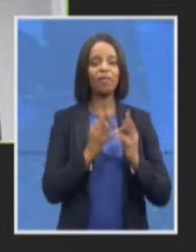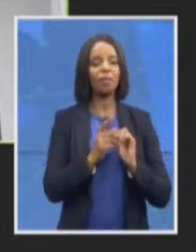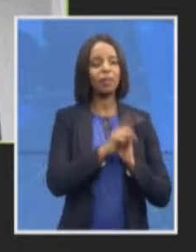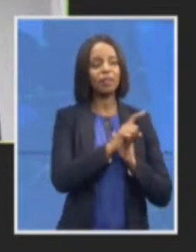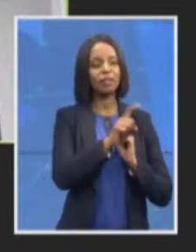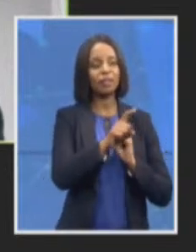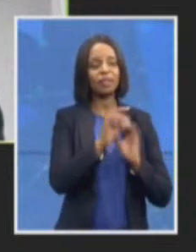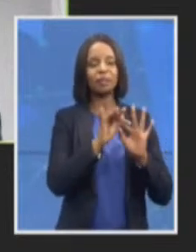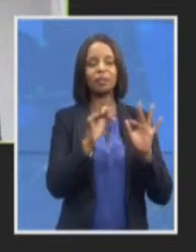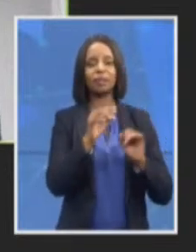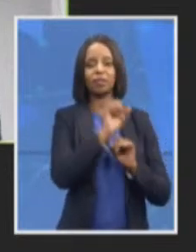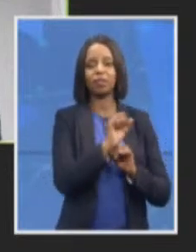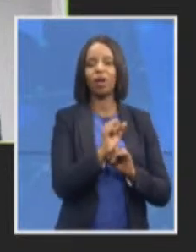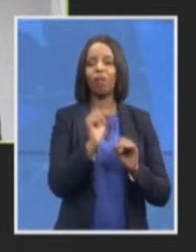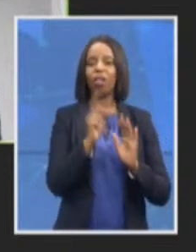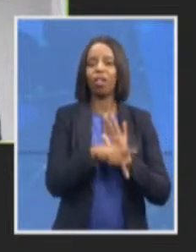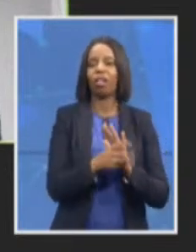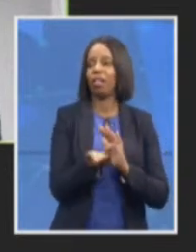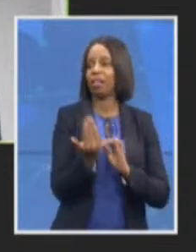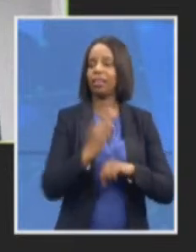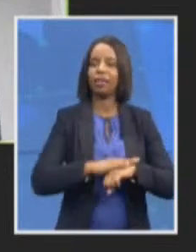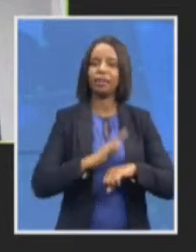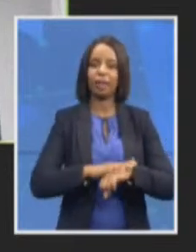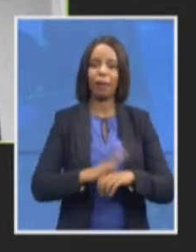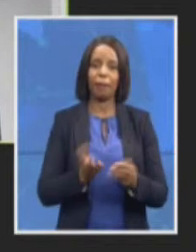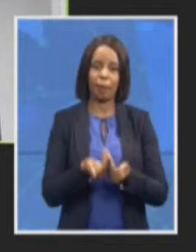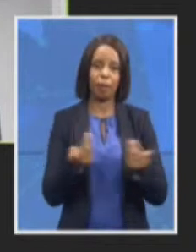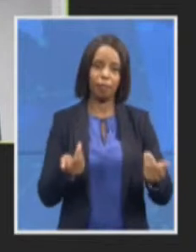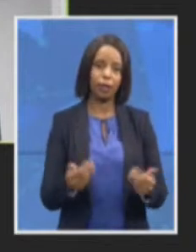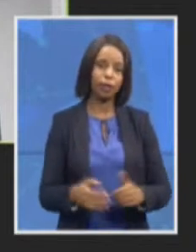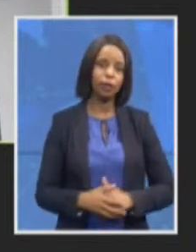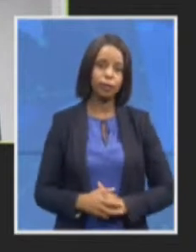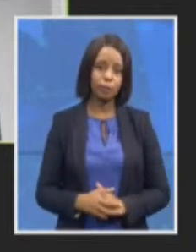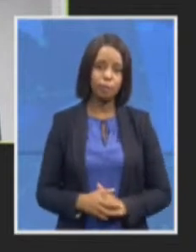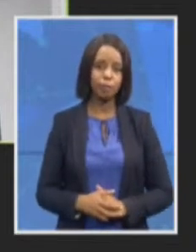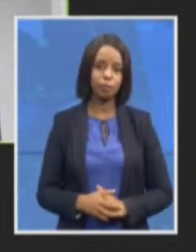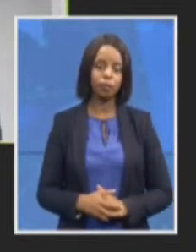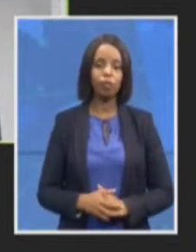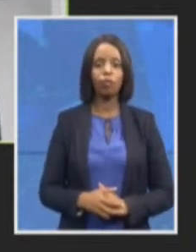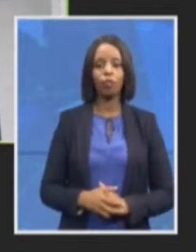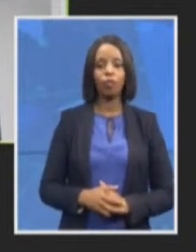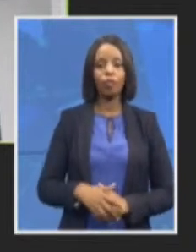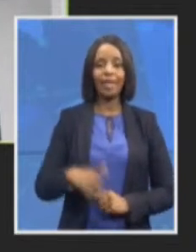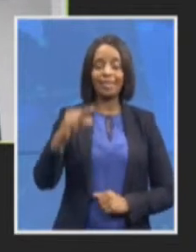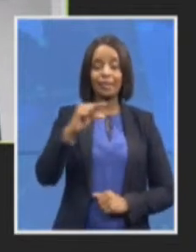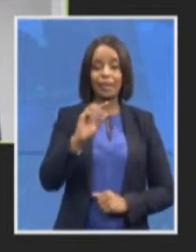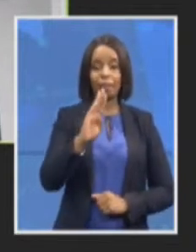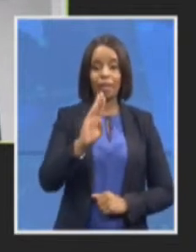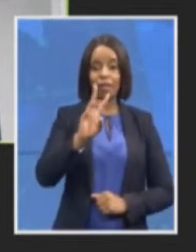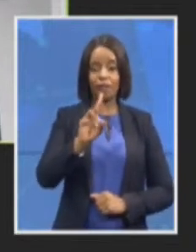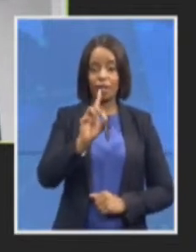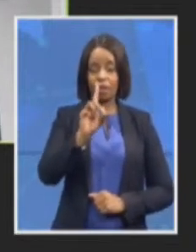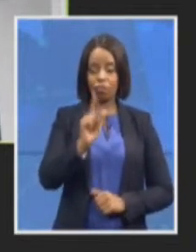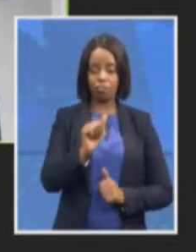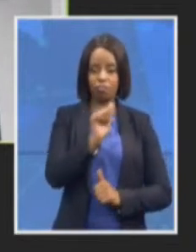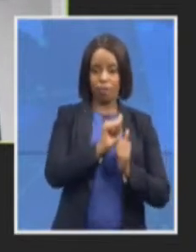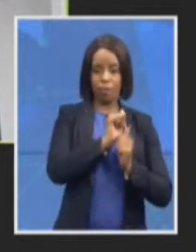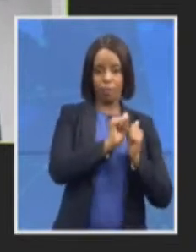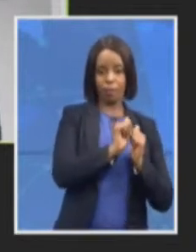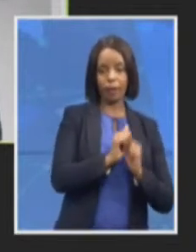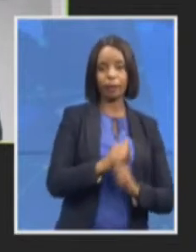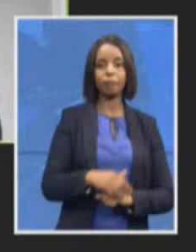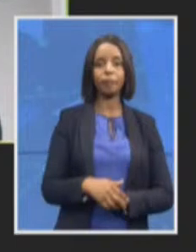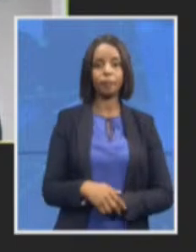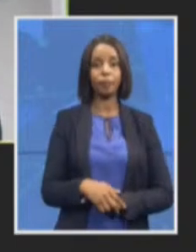figures on sexual and gender based violence just to get back quickly to that the conviction rate of sexual offenses at the end of